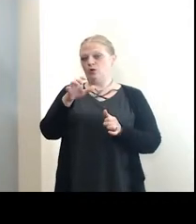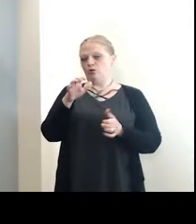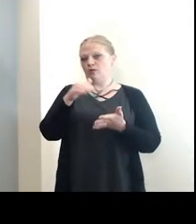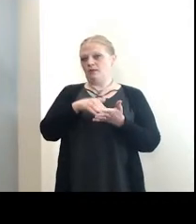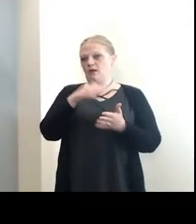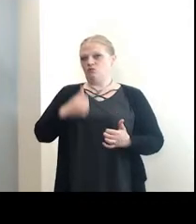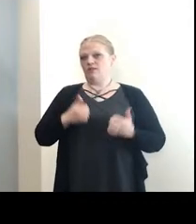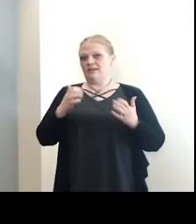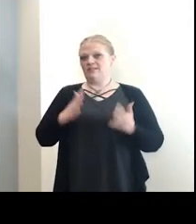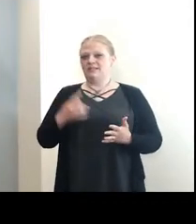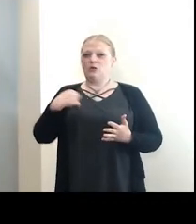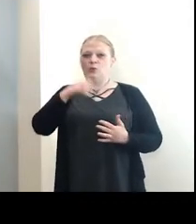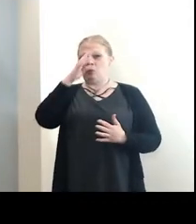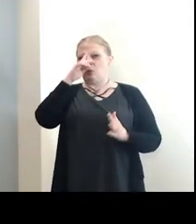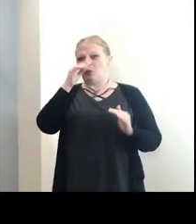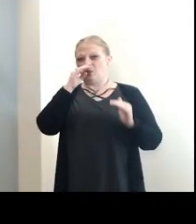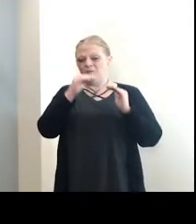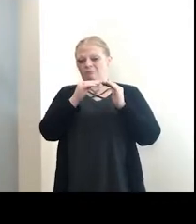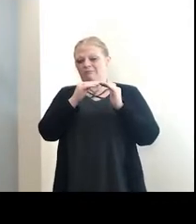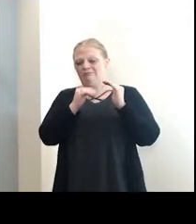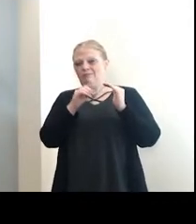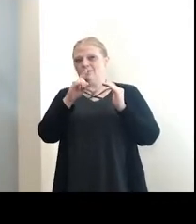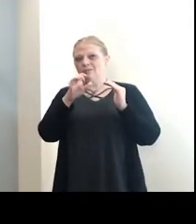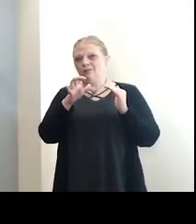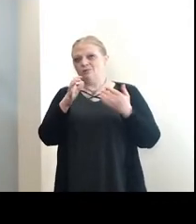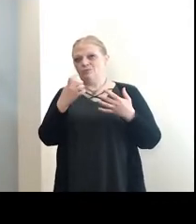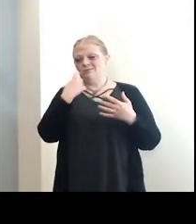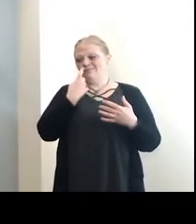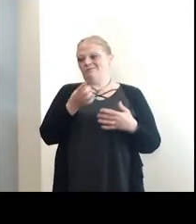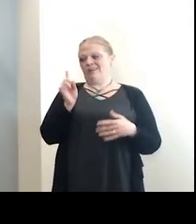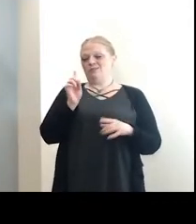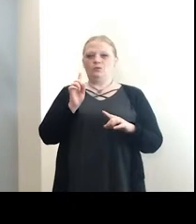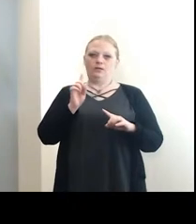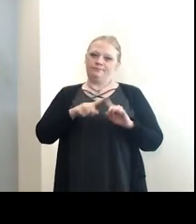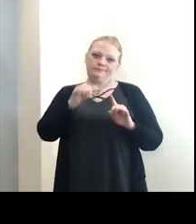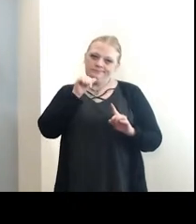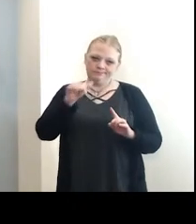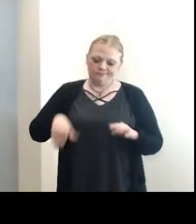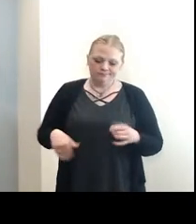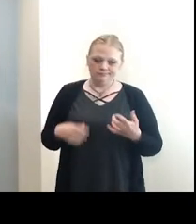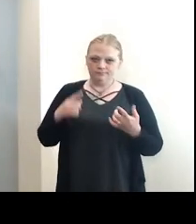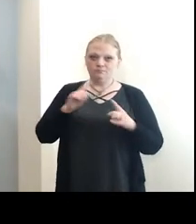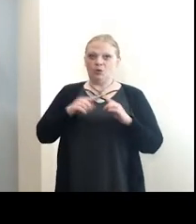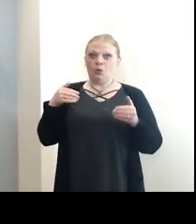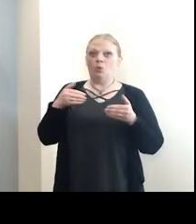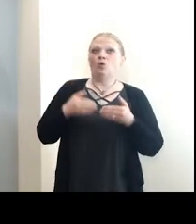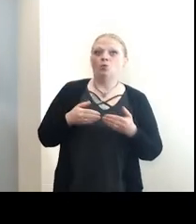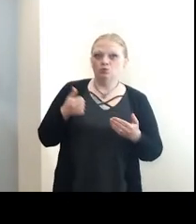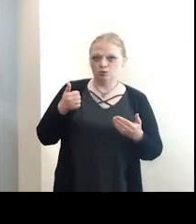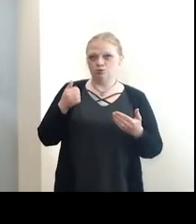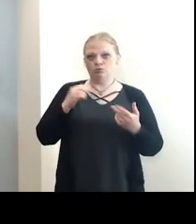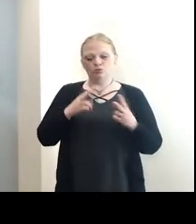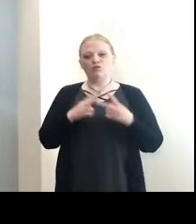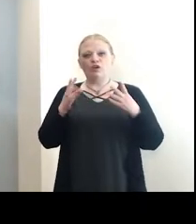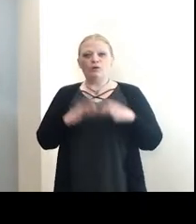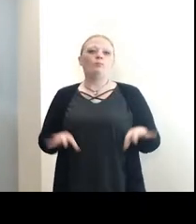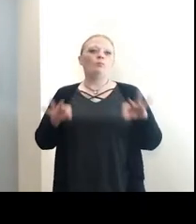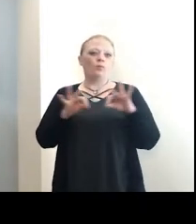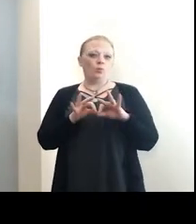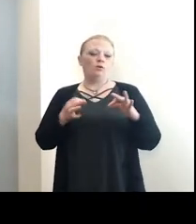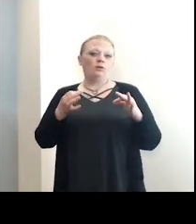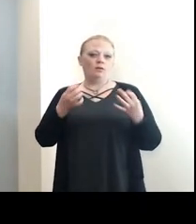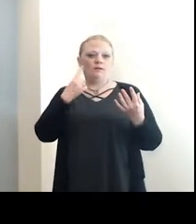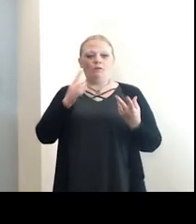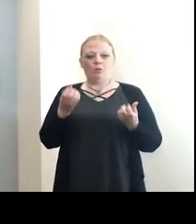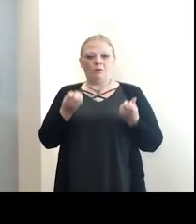We were hoping it would get under 100 by the end of the past week but it didn't but we're getting closer and that's a very important measurement stick